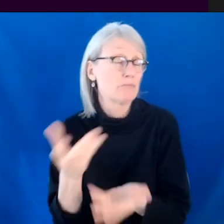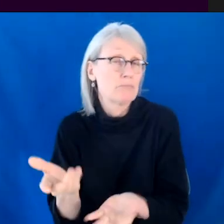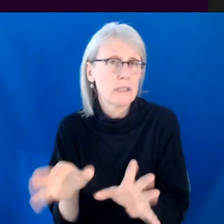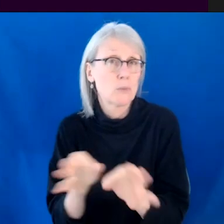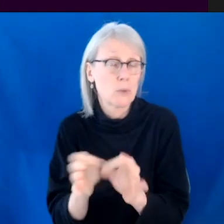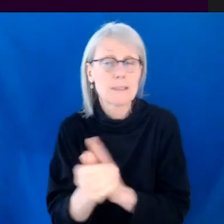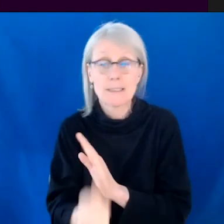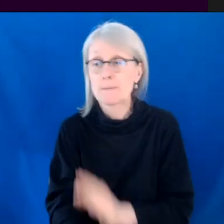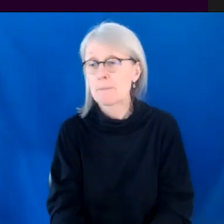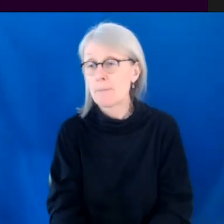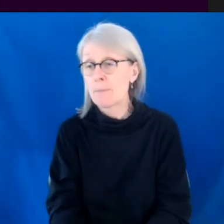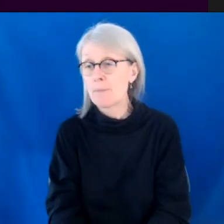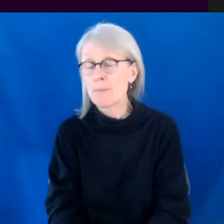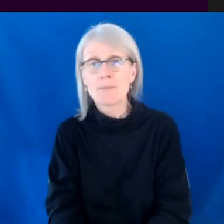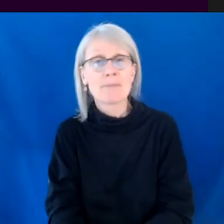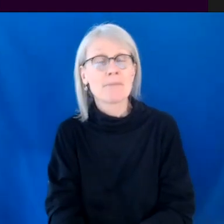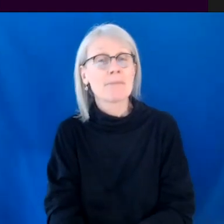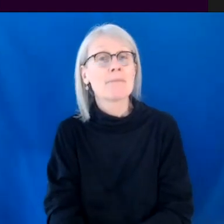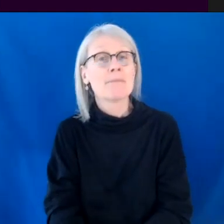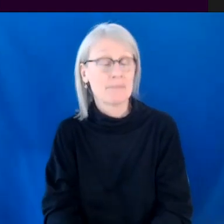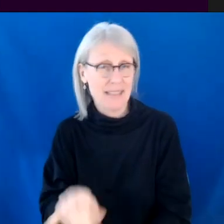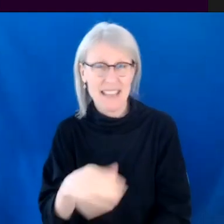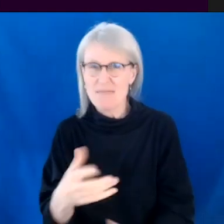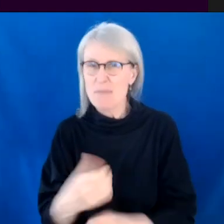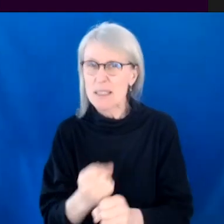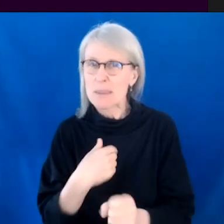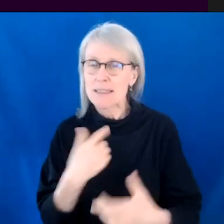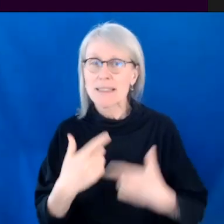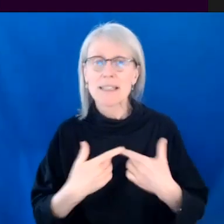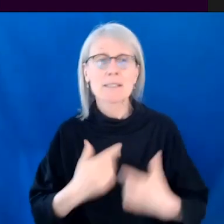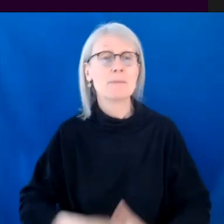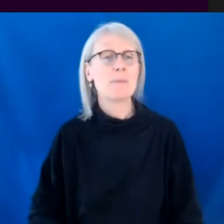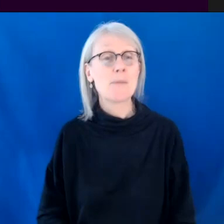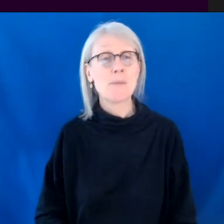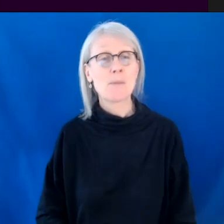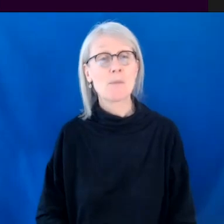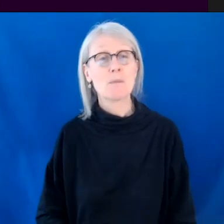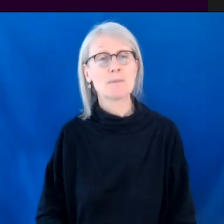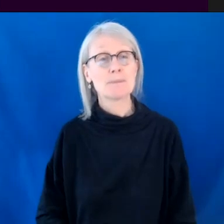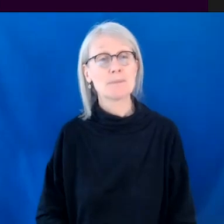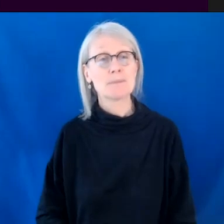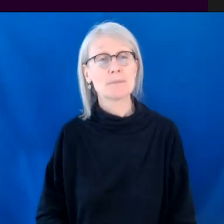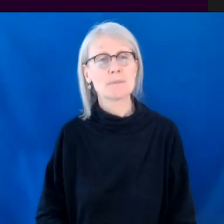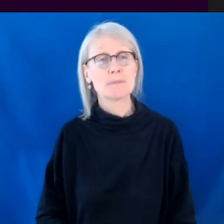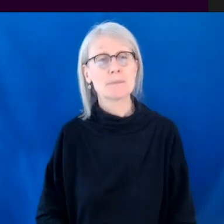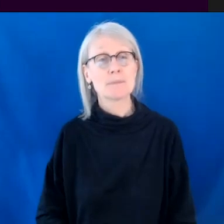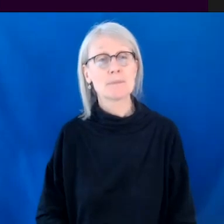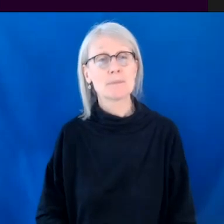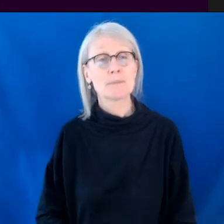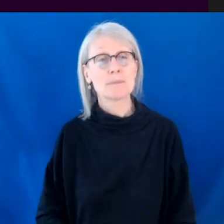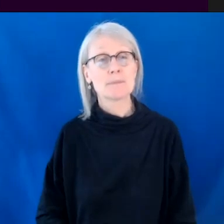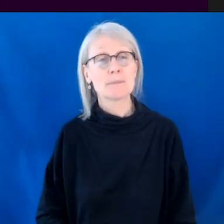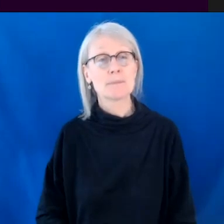yeah, I, yeah, that gets me excited would make me want to meet that person. I also just go, I will just also say